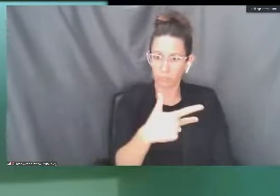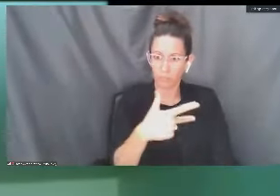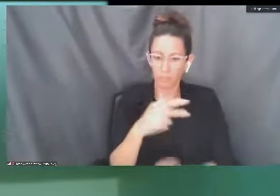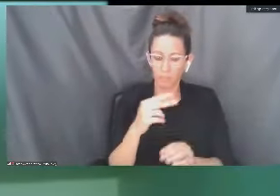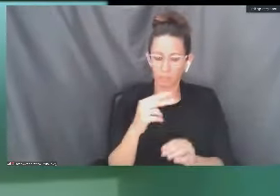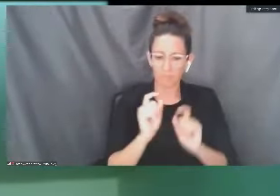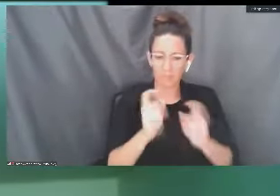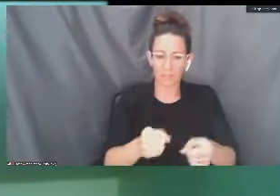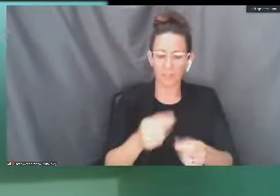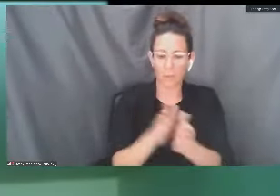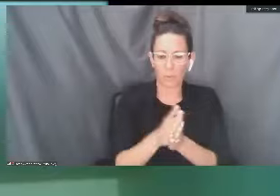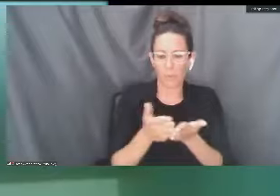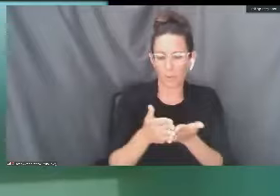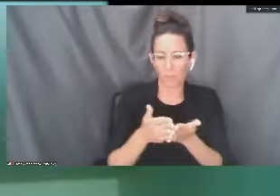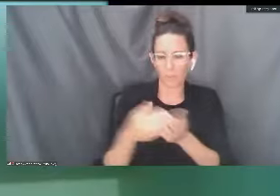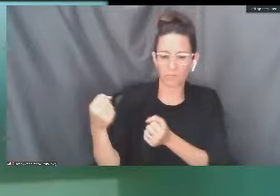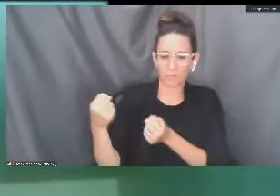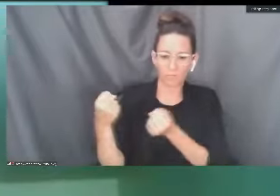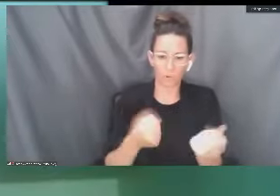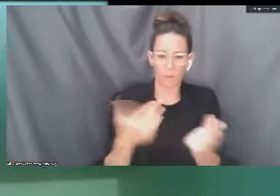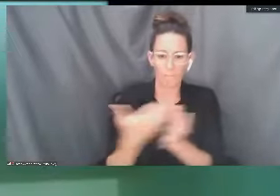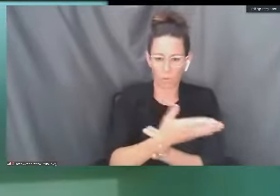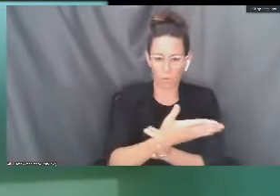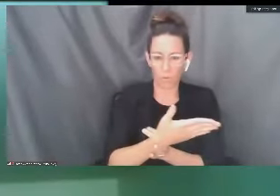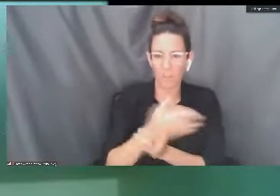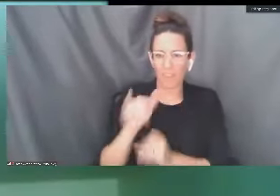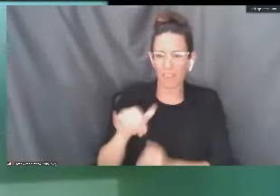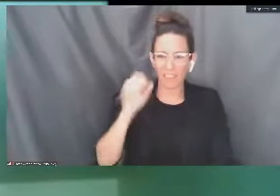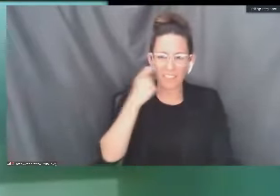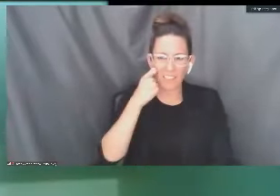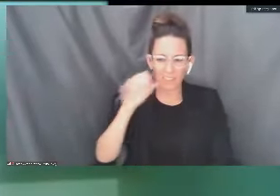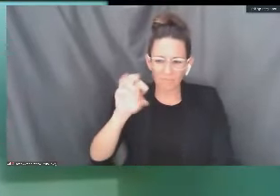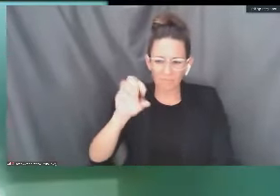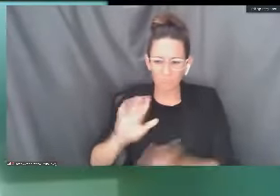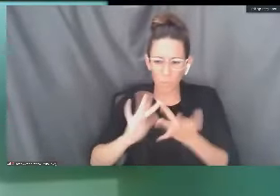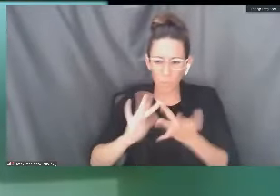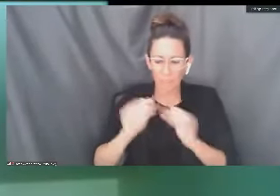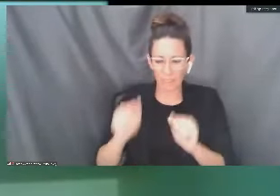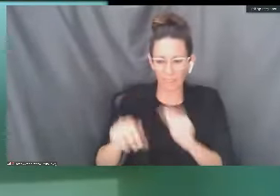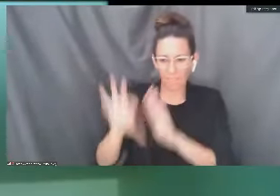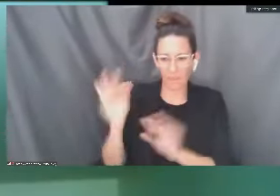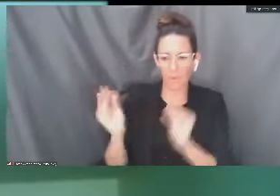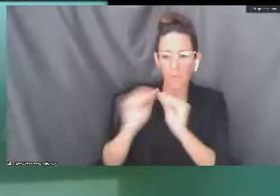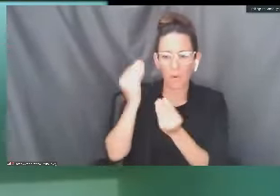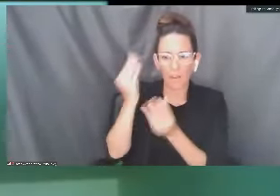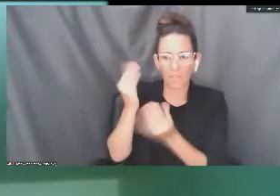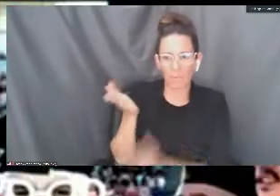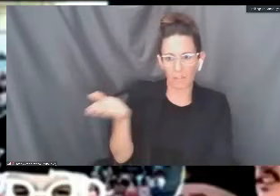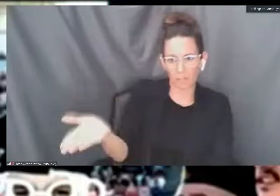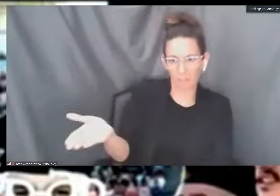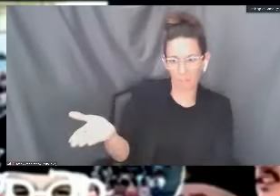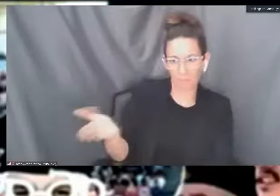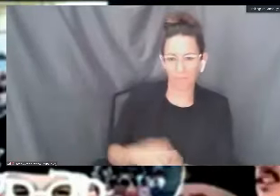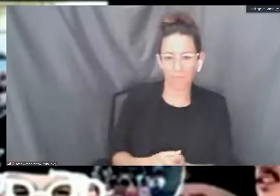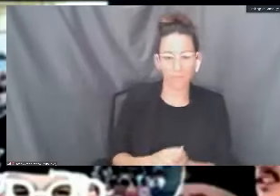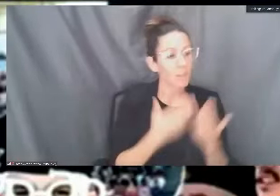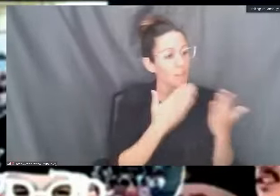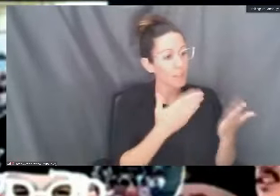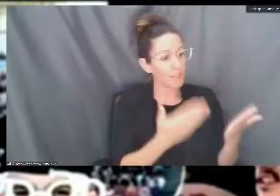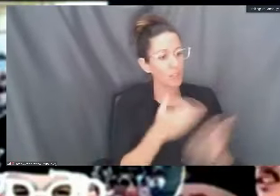Again, information can be found on that website that I listed previously. Thank you. Thank you very much.